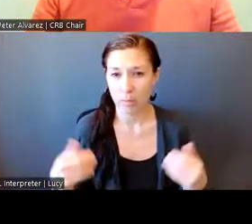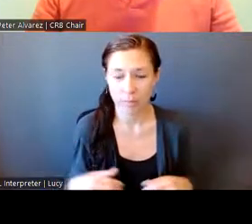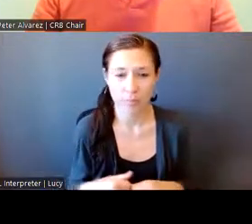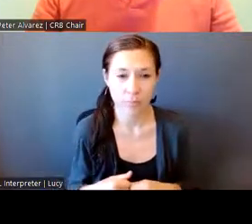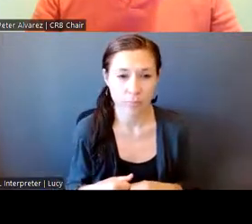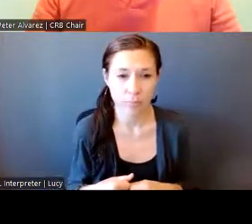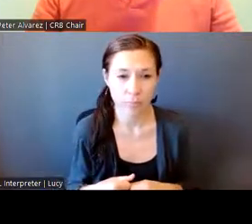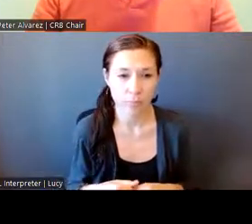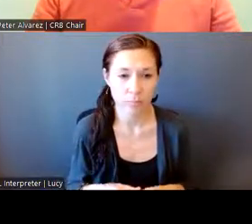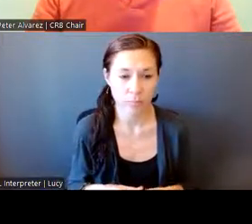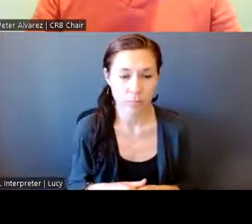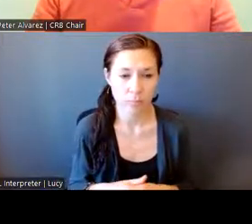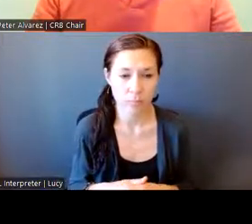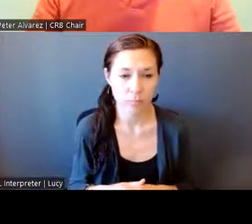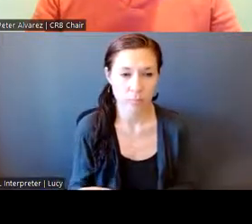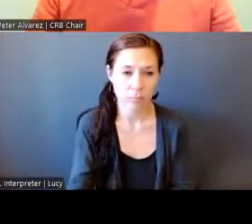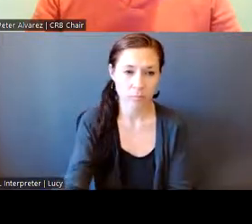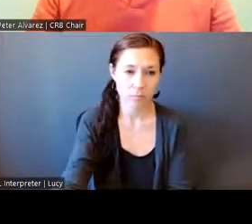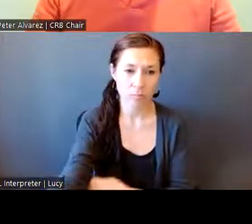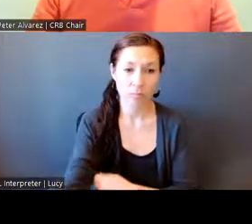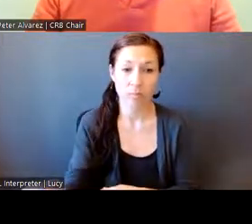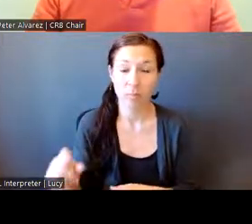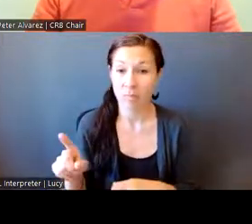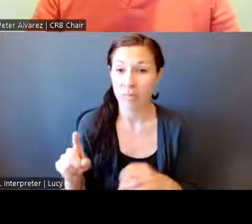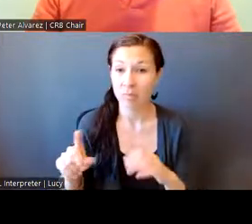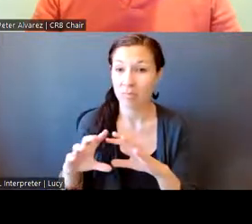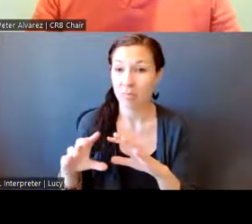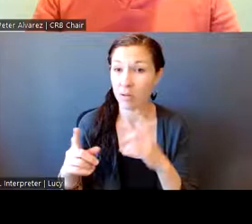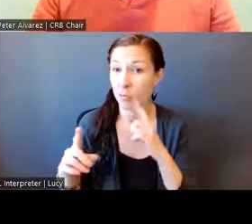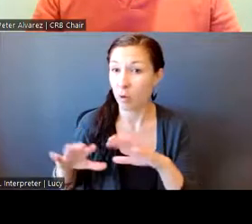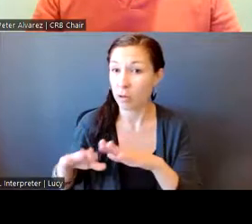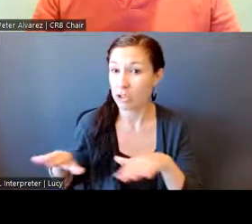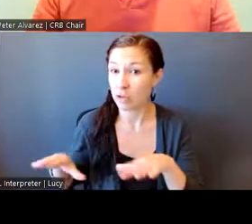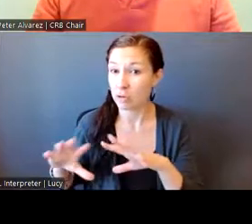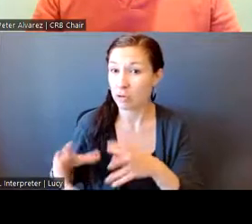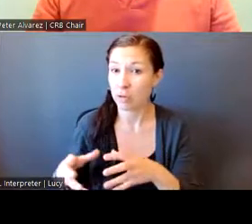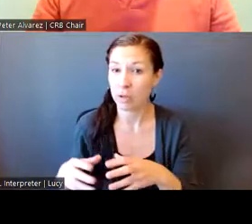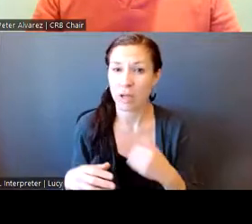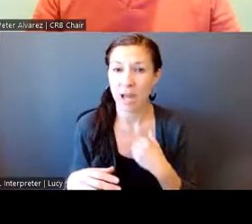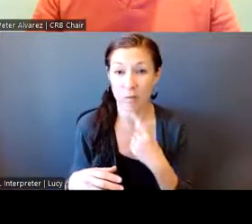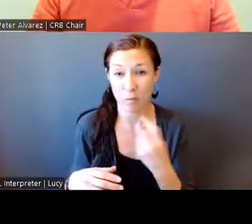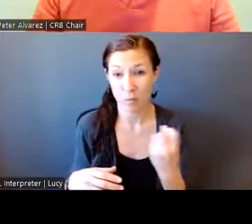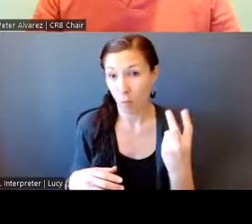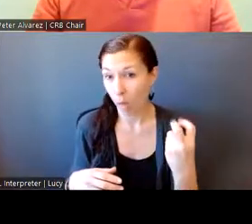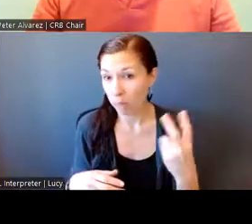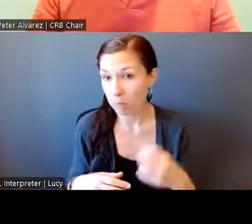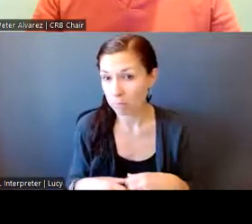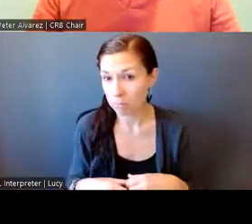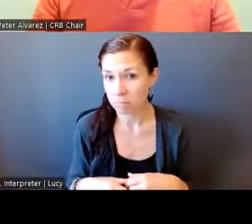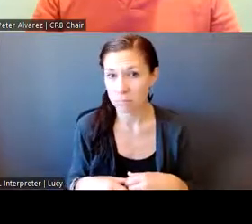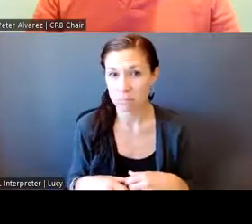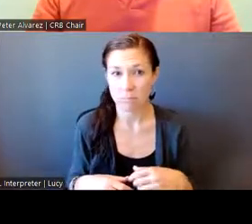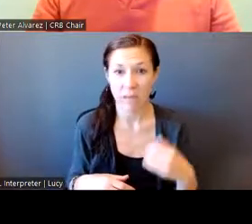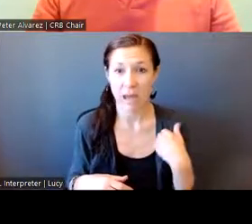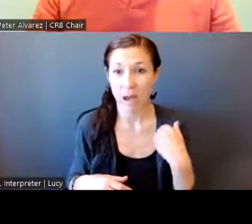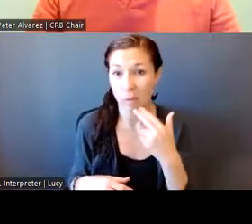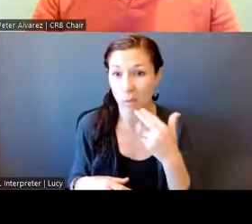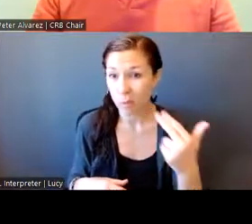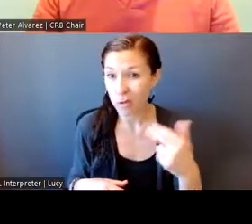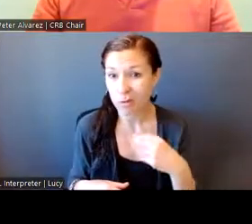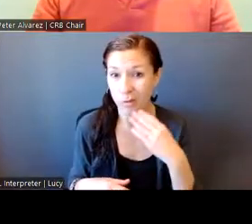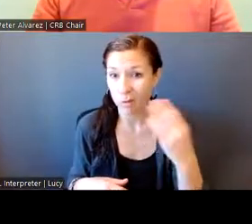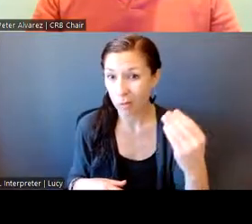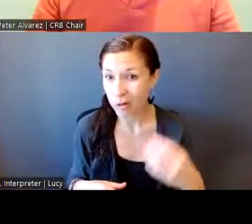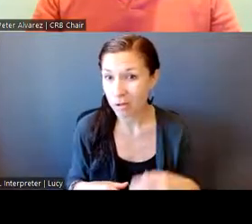Out of the 26% for children, 1 was a 12-year-old, 14 were 13-year-olds, 14